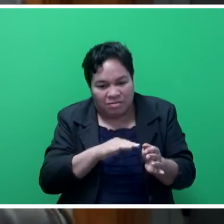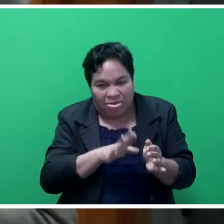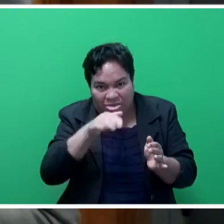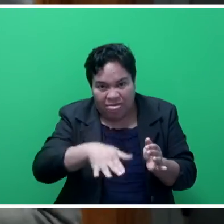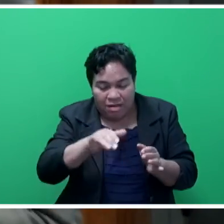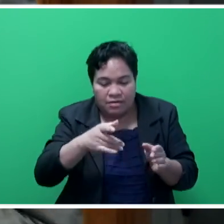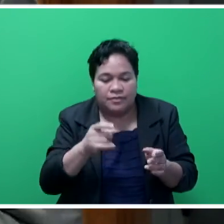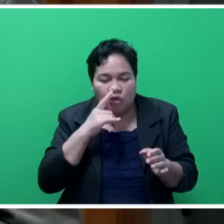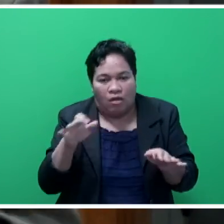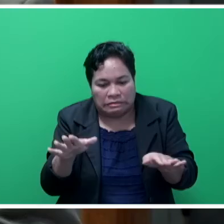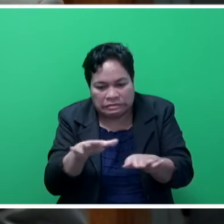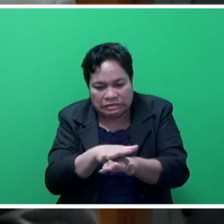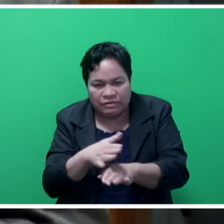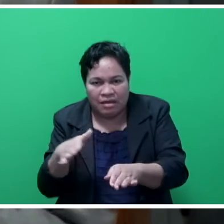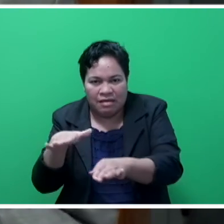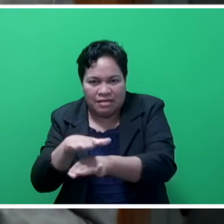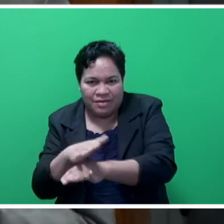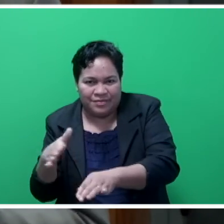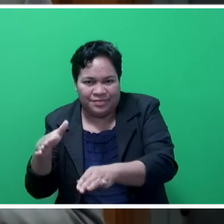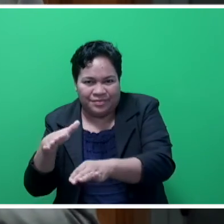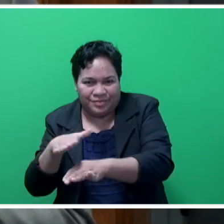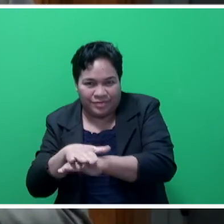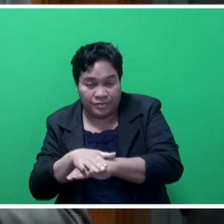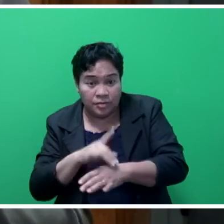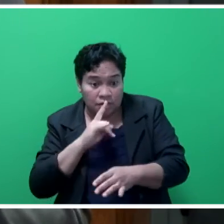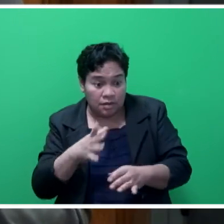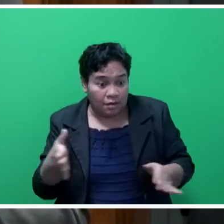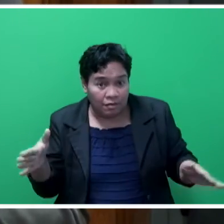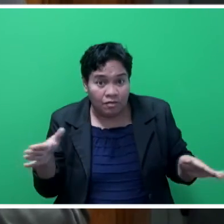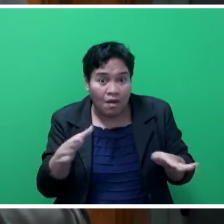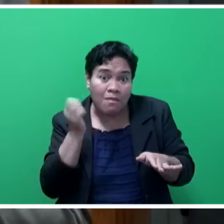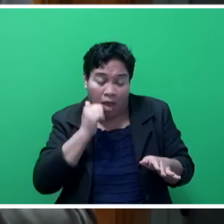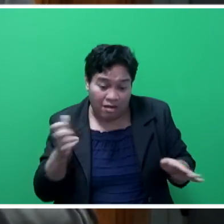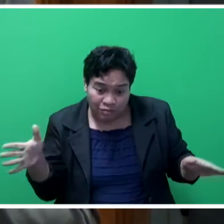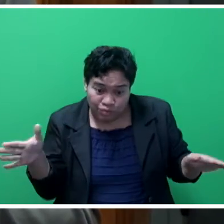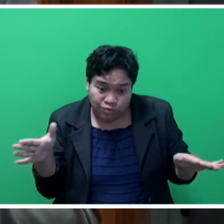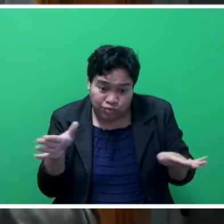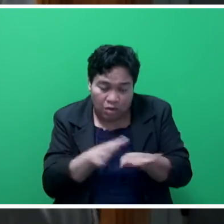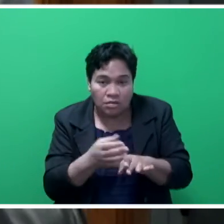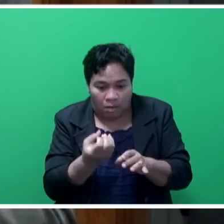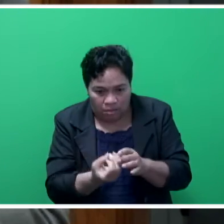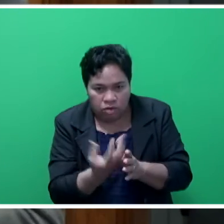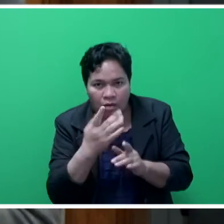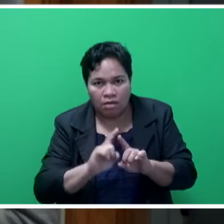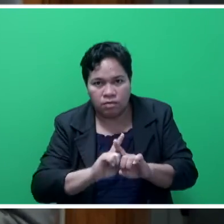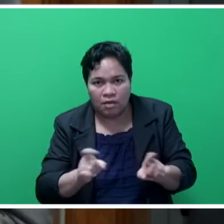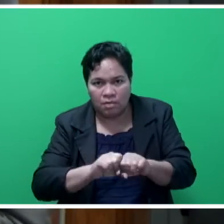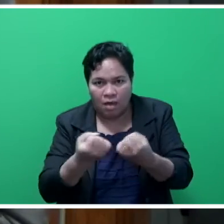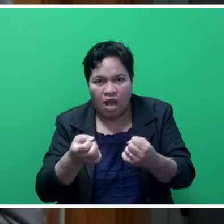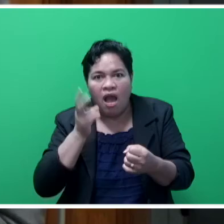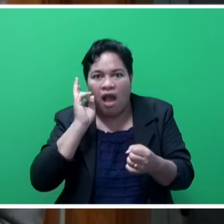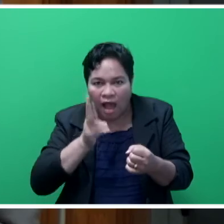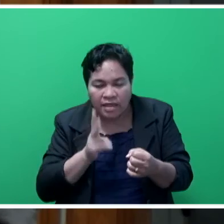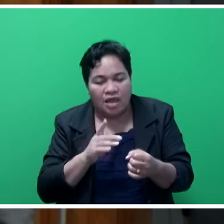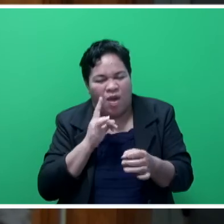places where you have some potholes after they have done the resealing, then there are some small potholes that crack up. Those ones, they also have